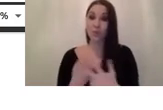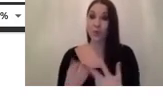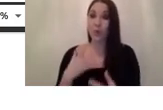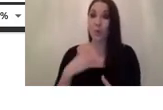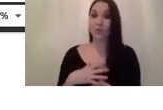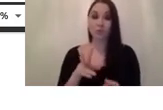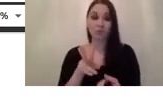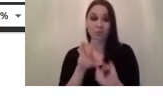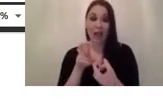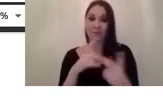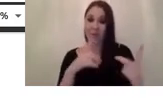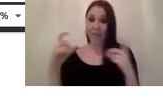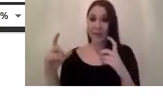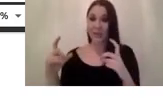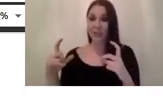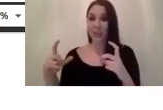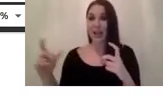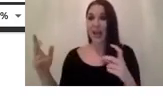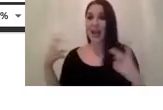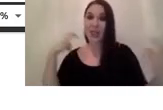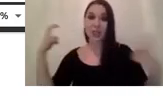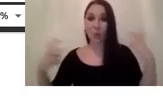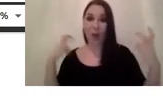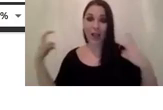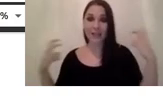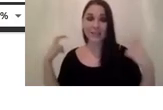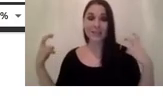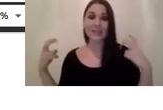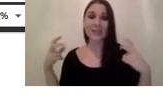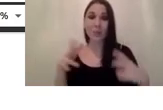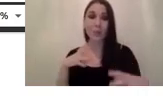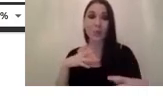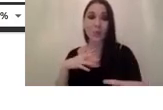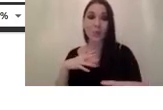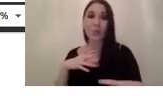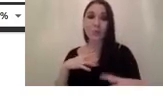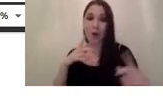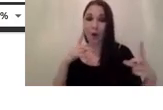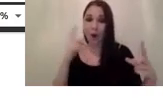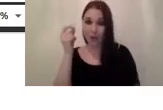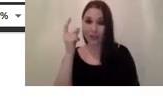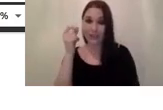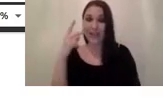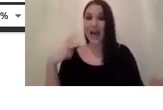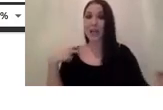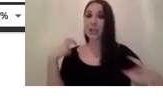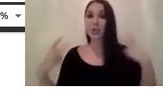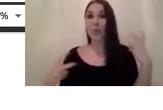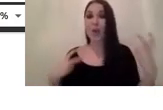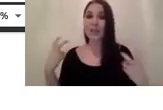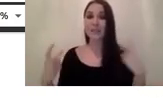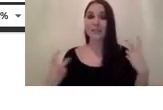images and the noise let's understand by noise everything any kind of noise this also